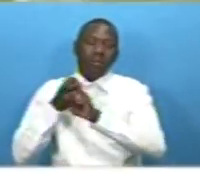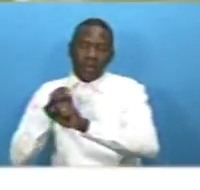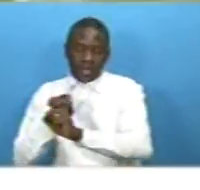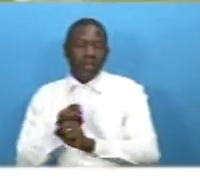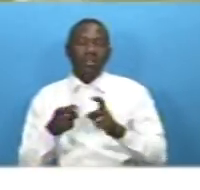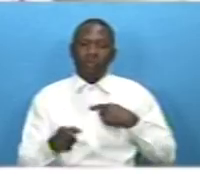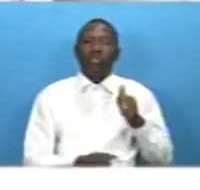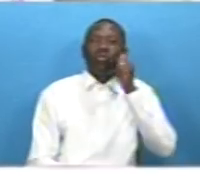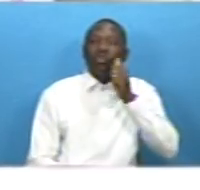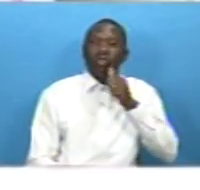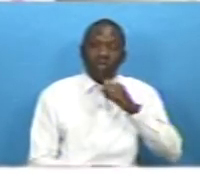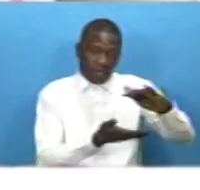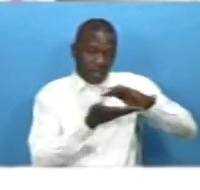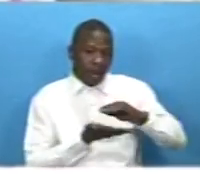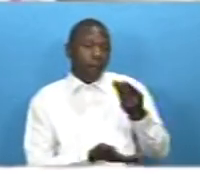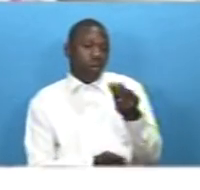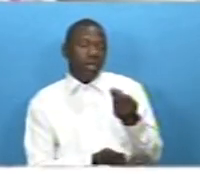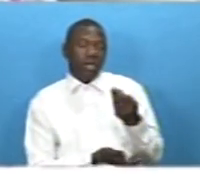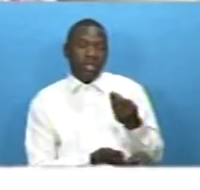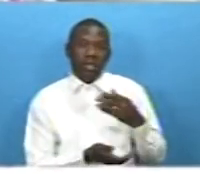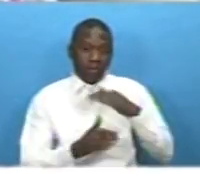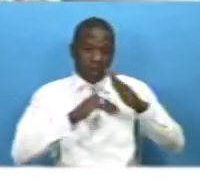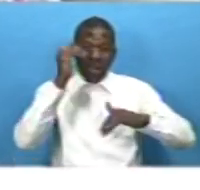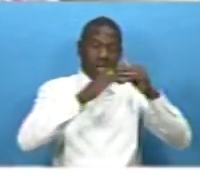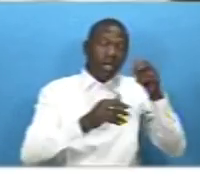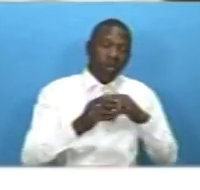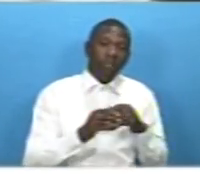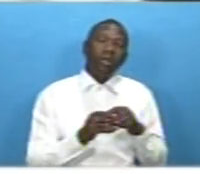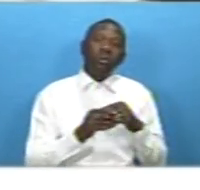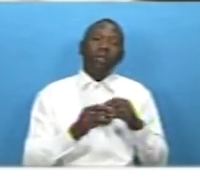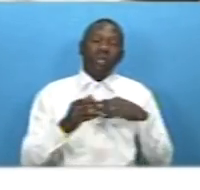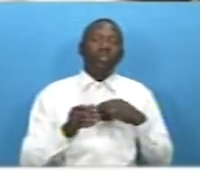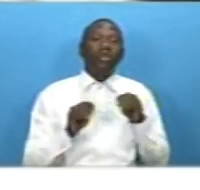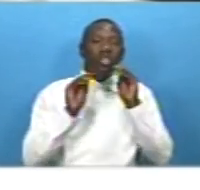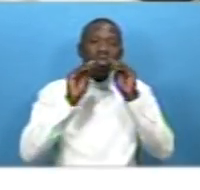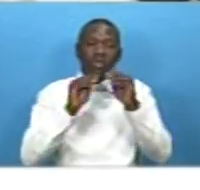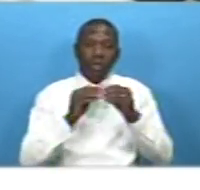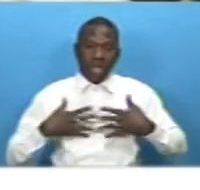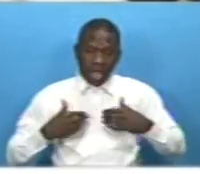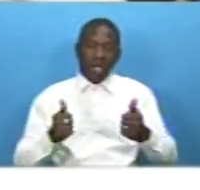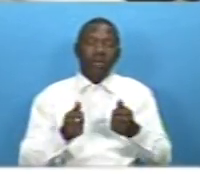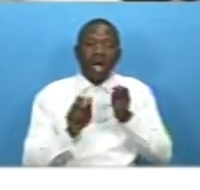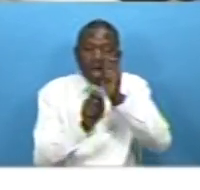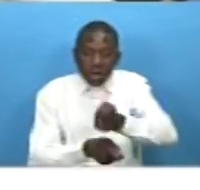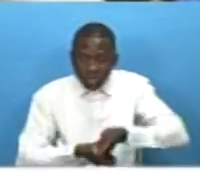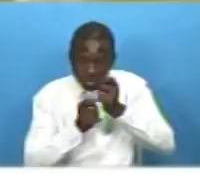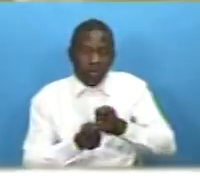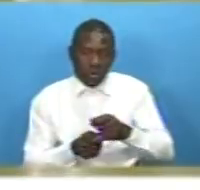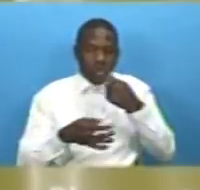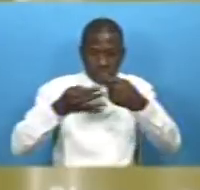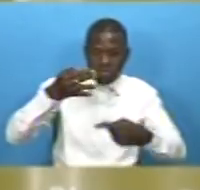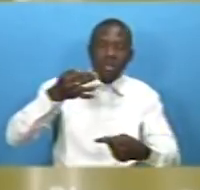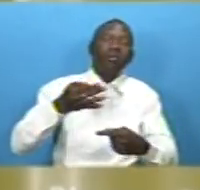remittances building and construction consumption education health agriculture among others to inform policy